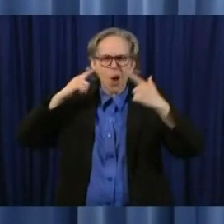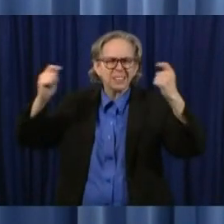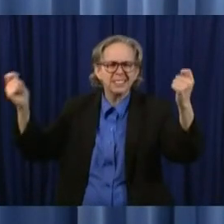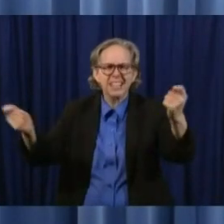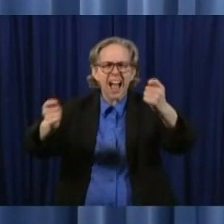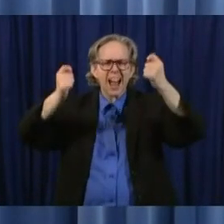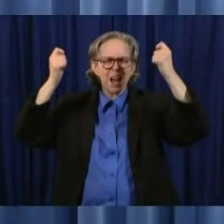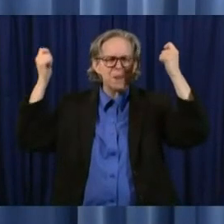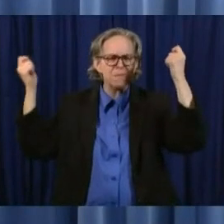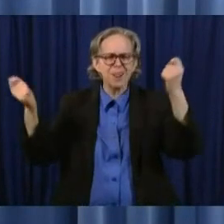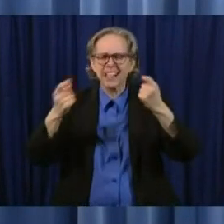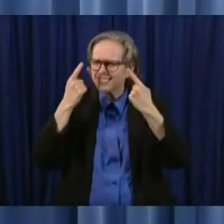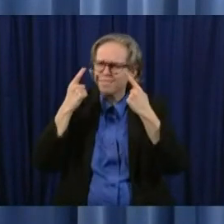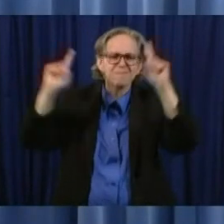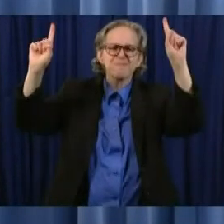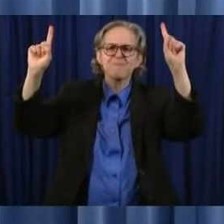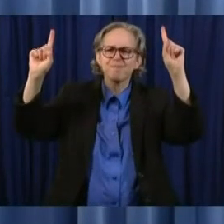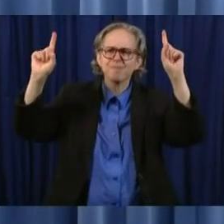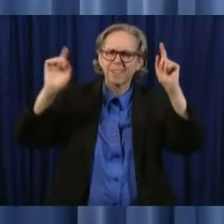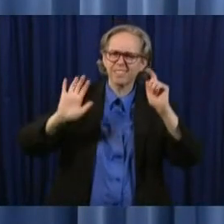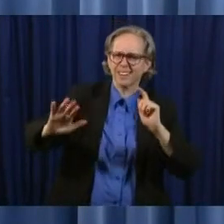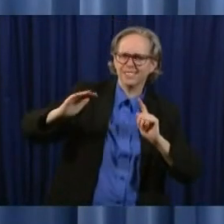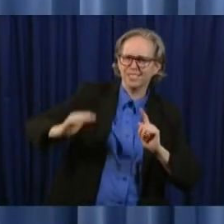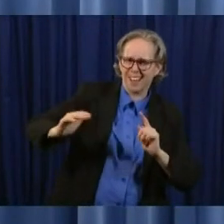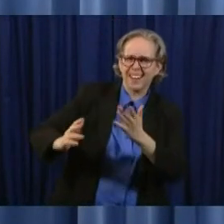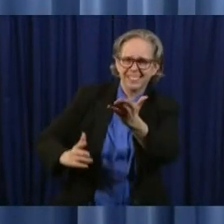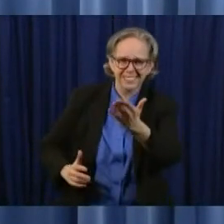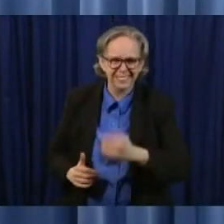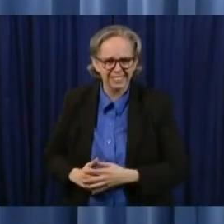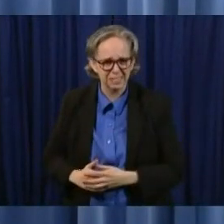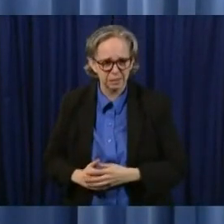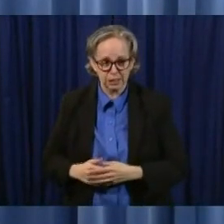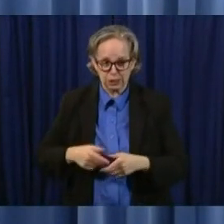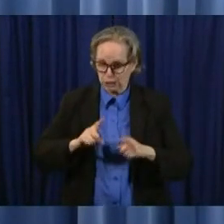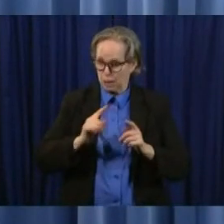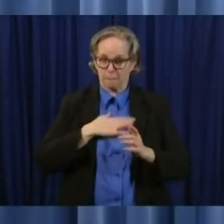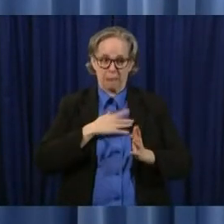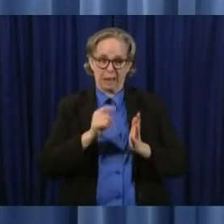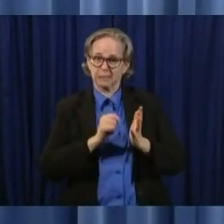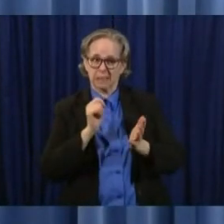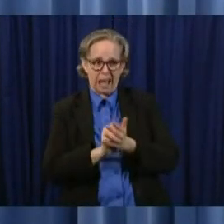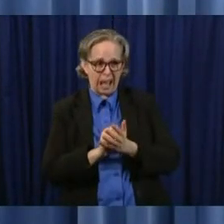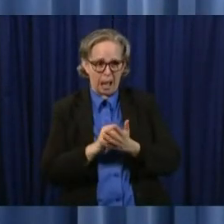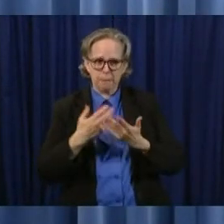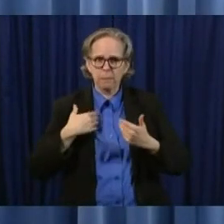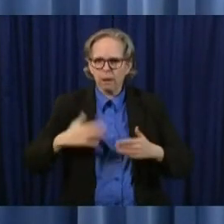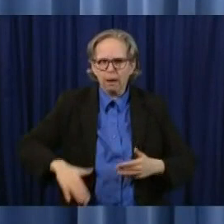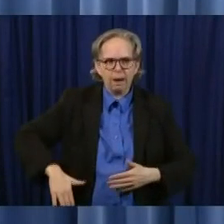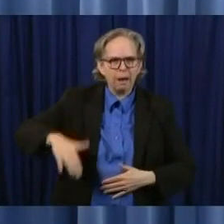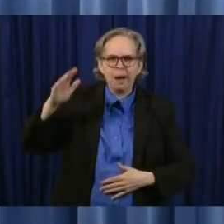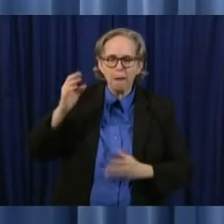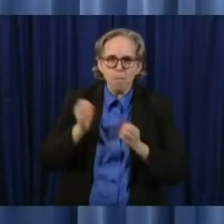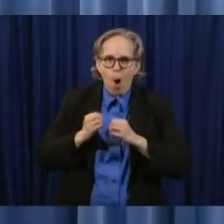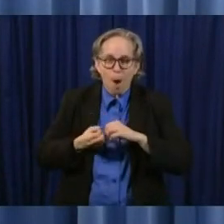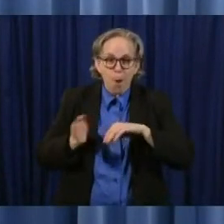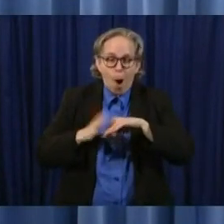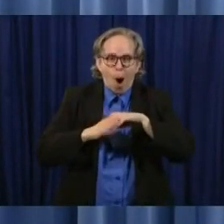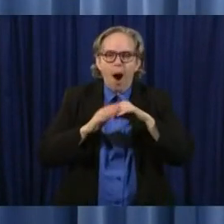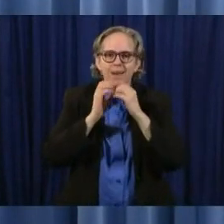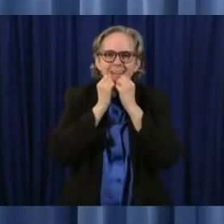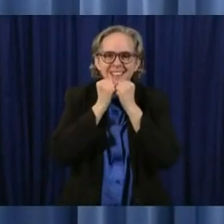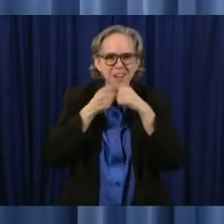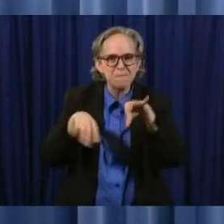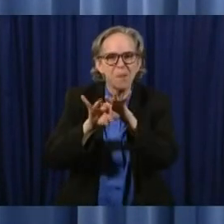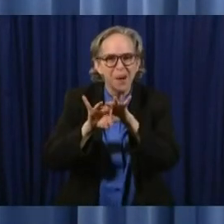and they've become at least during my lifetime a lot more important that kids go from graduation